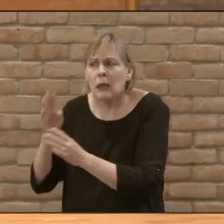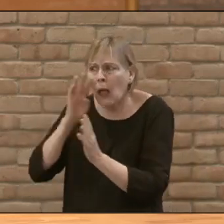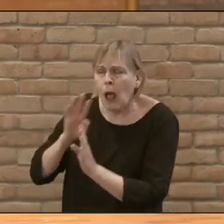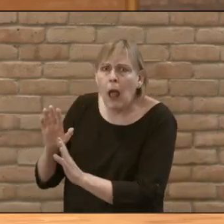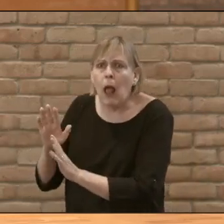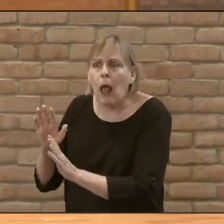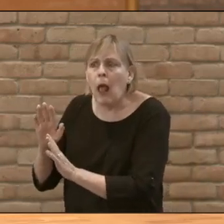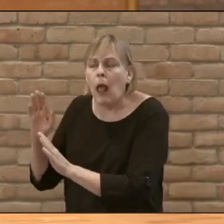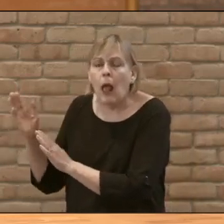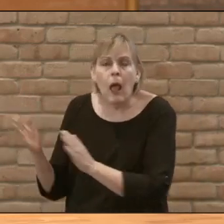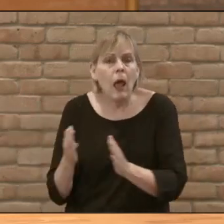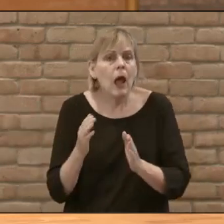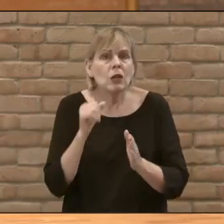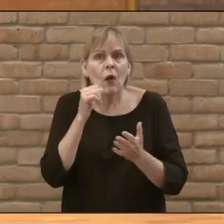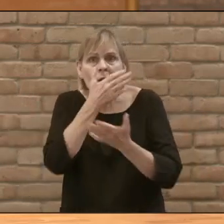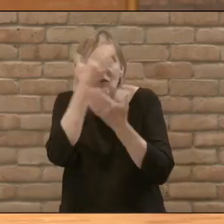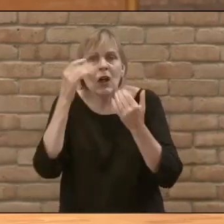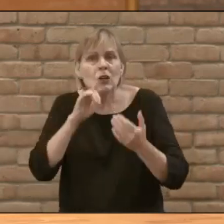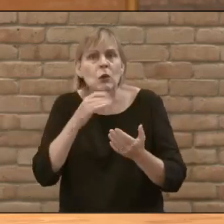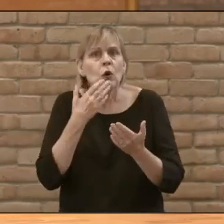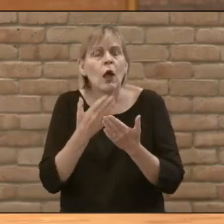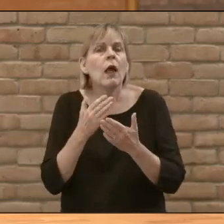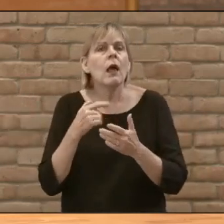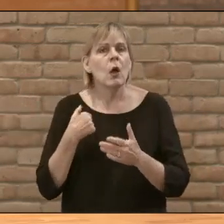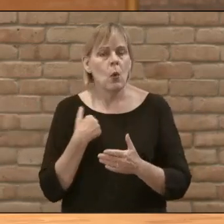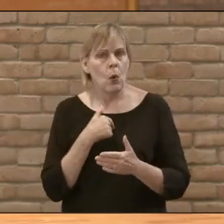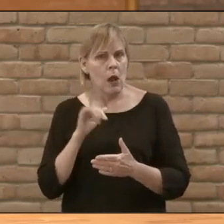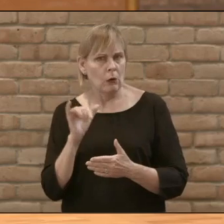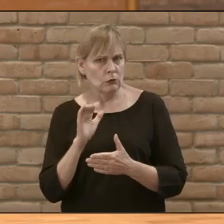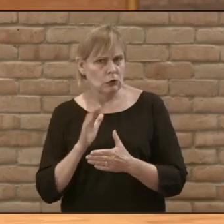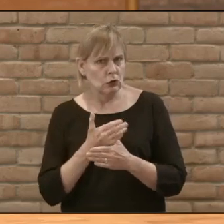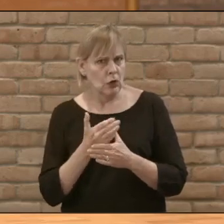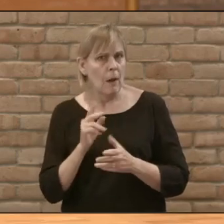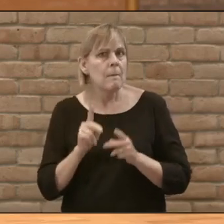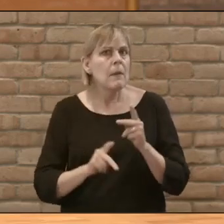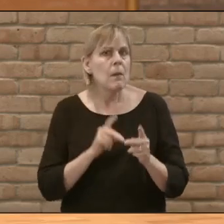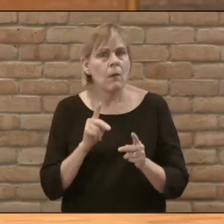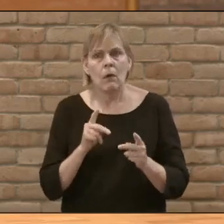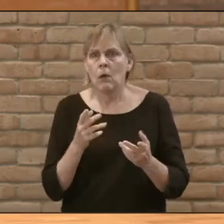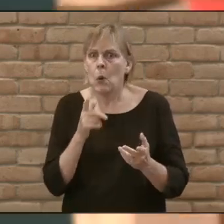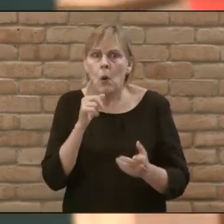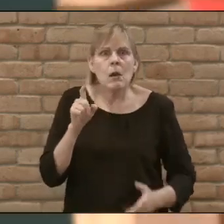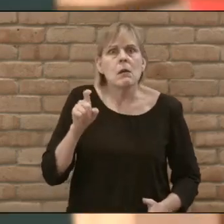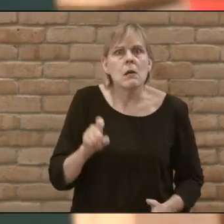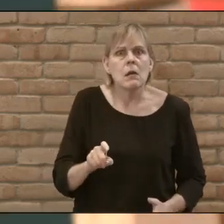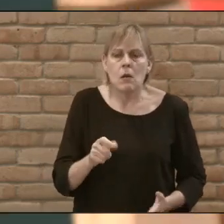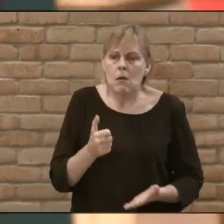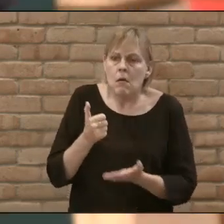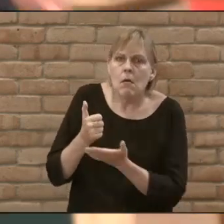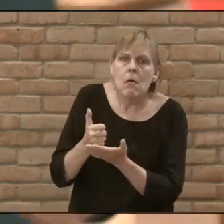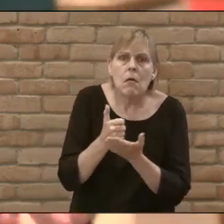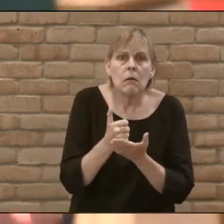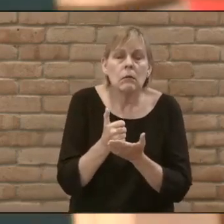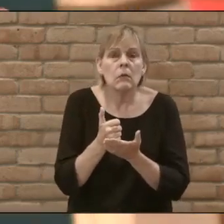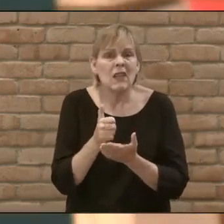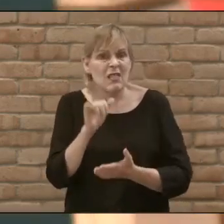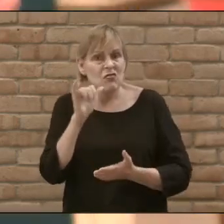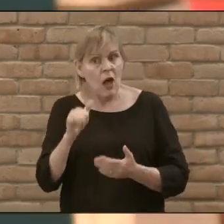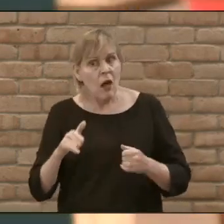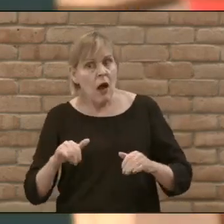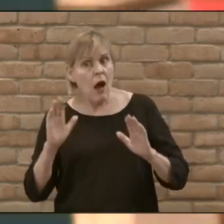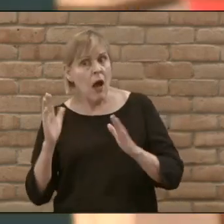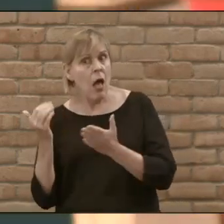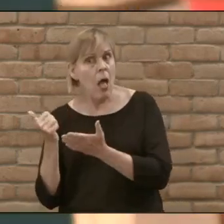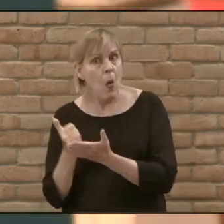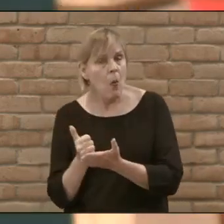stuff And as we don't forget to do good We also share with those who are in need And it's these kind of sacrifices